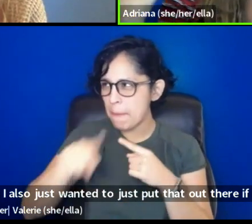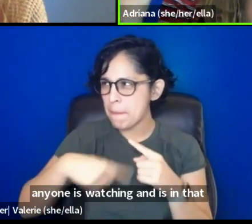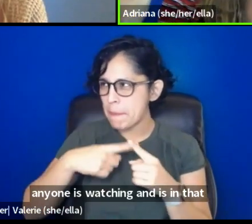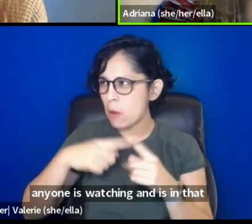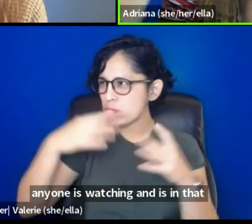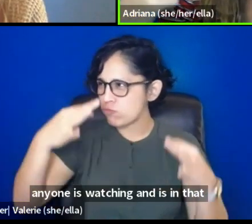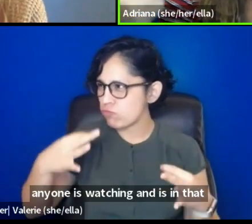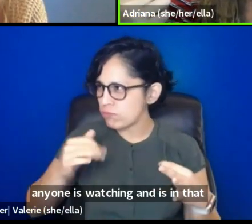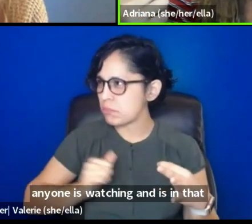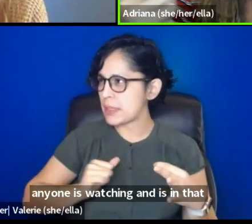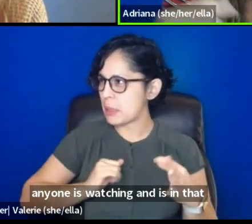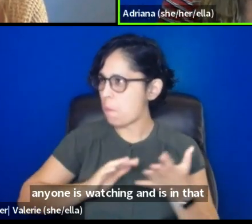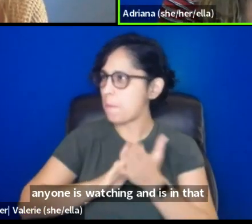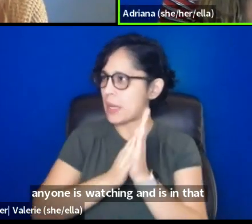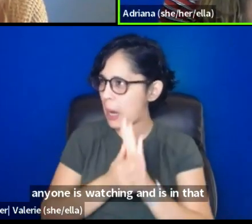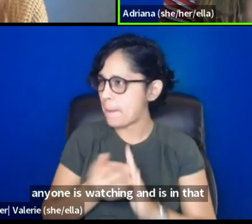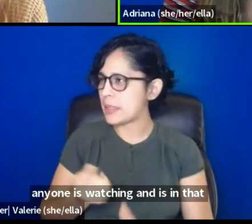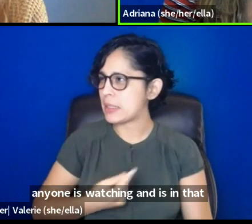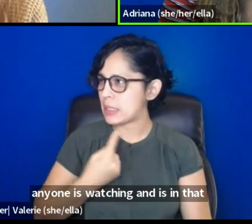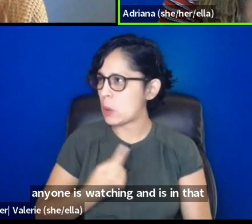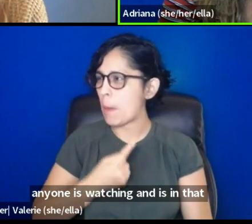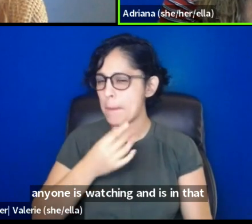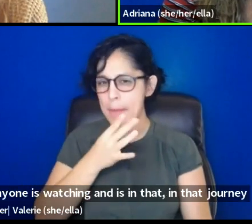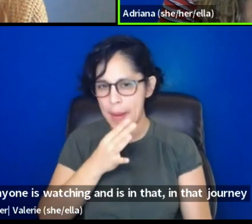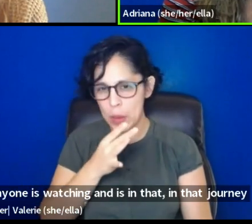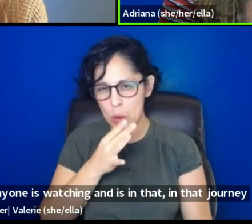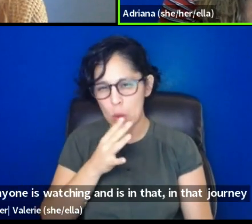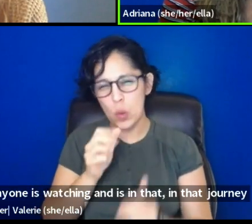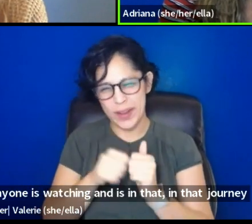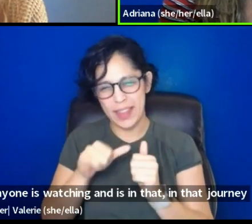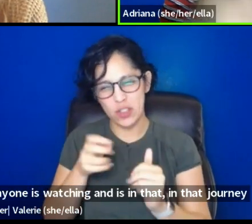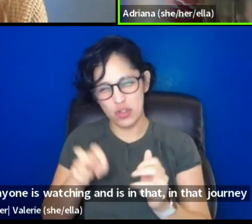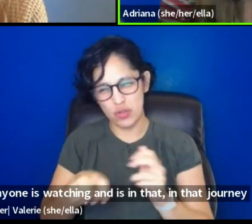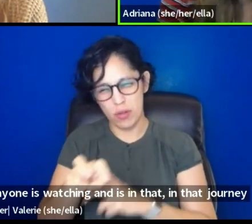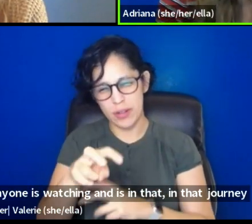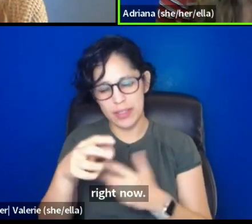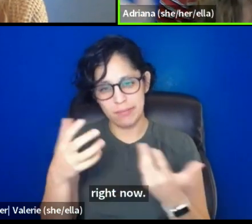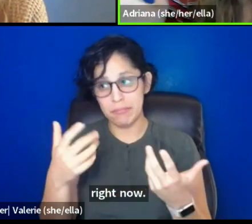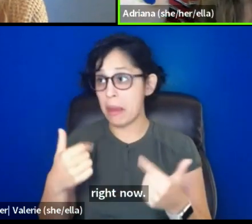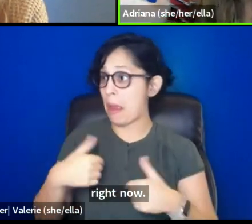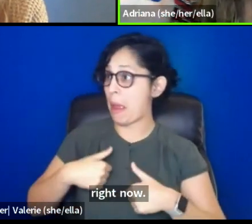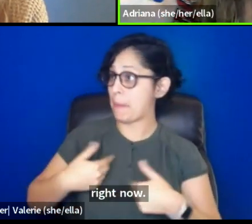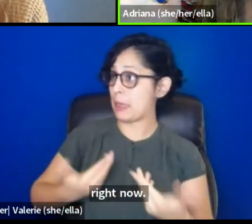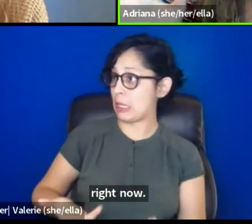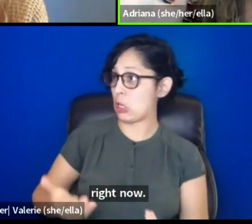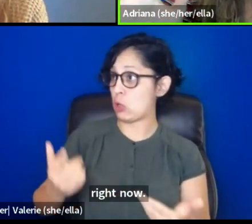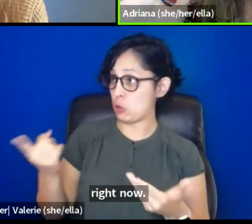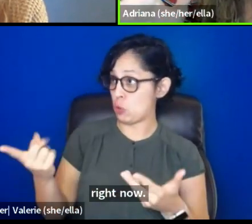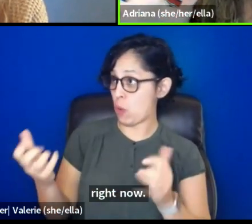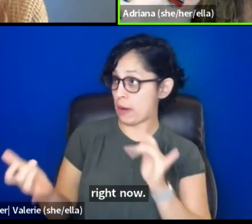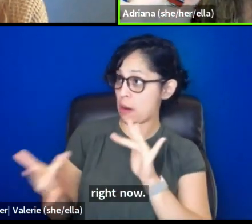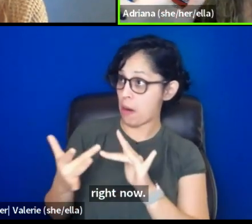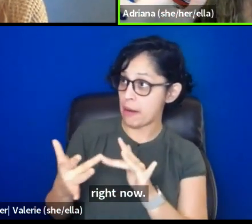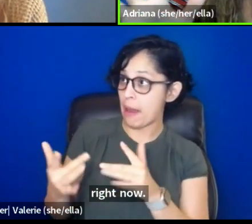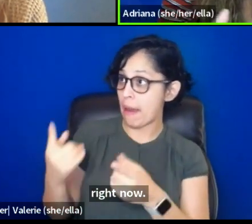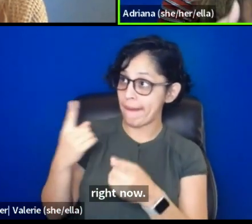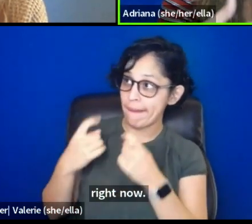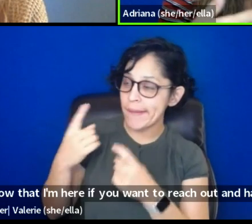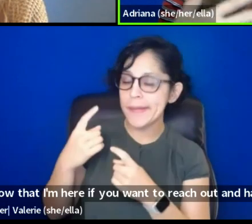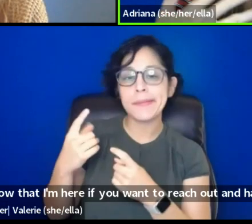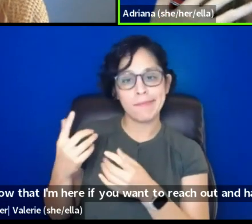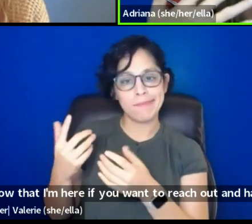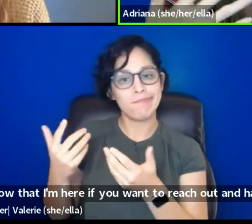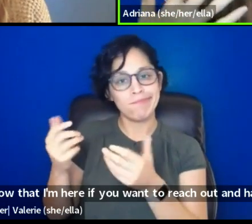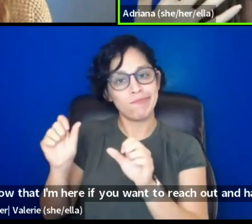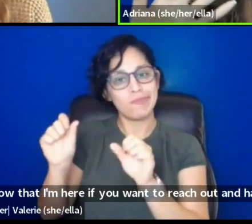that, in that journey right now, um, to know that I'm here if you want to reach out and have any questions, um, but there's